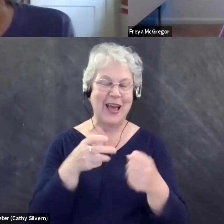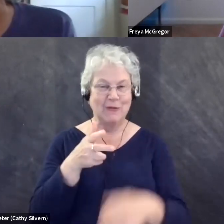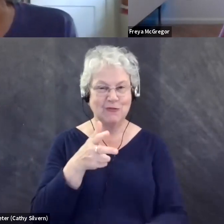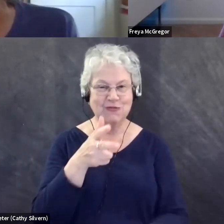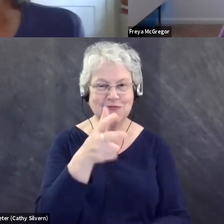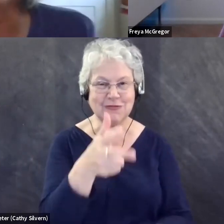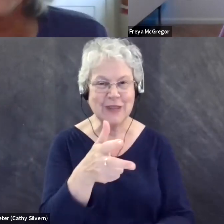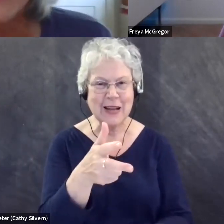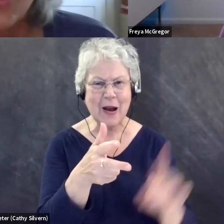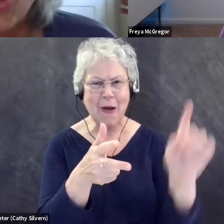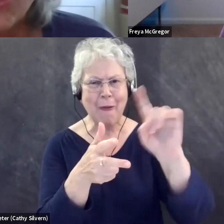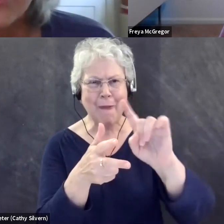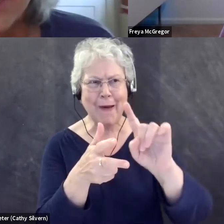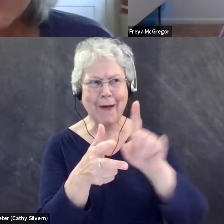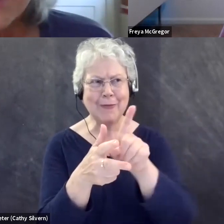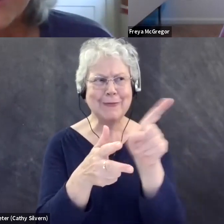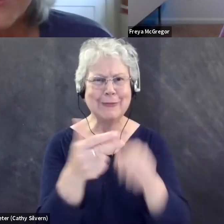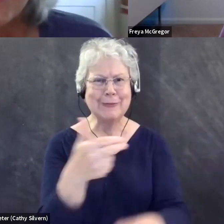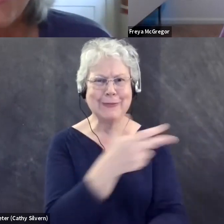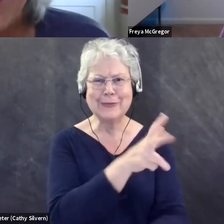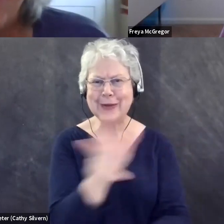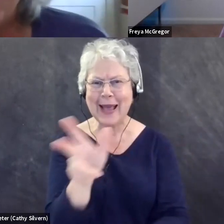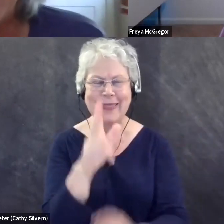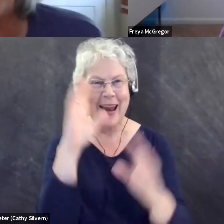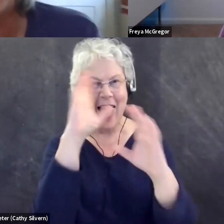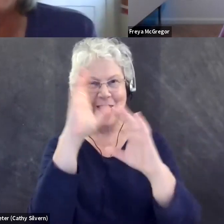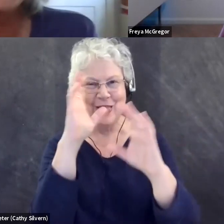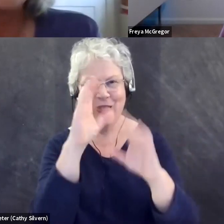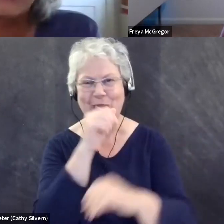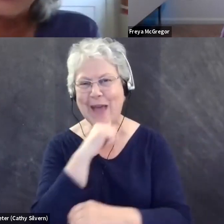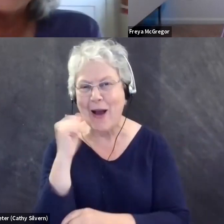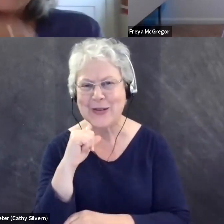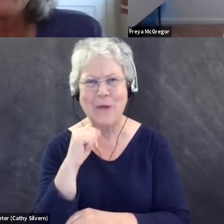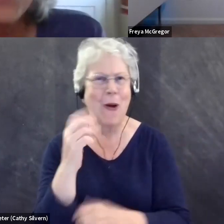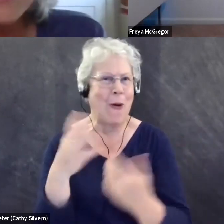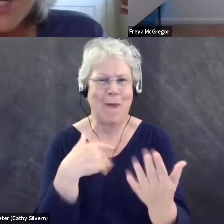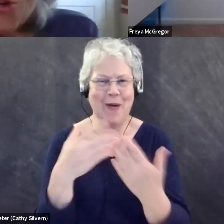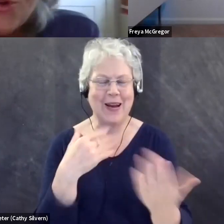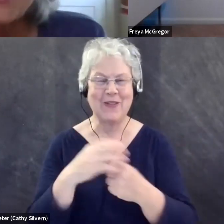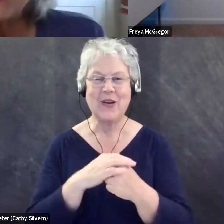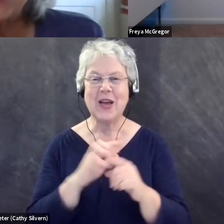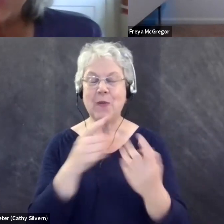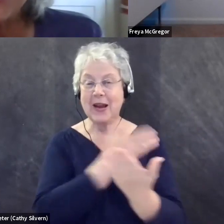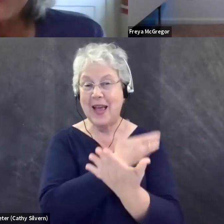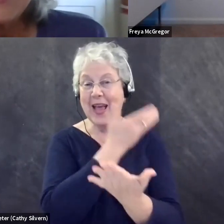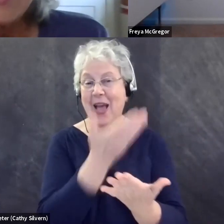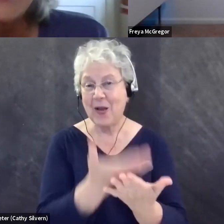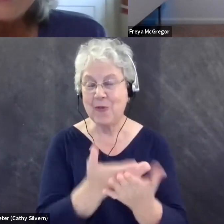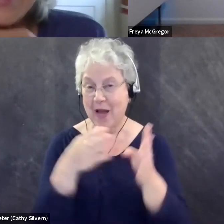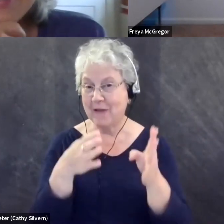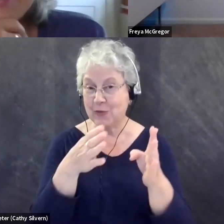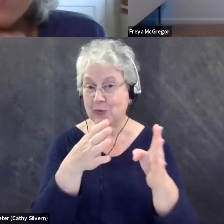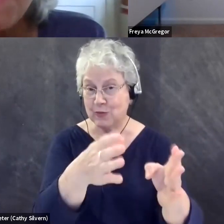wait, where am I going? And then I'll Google Arizona or whatever. But once I do get to a trail